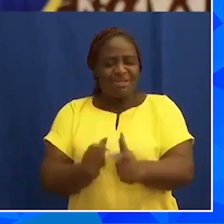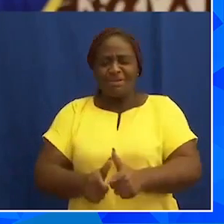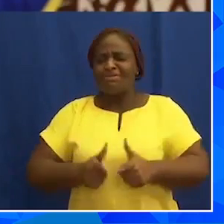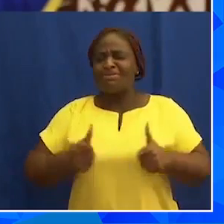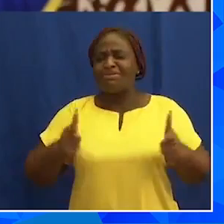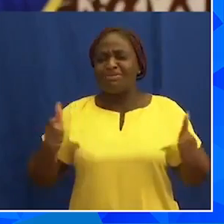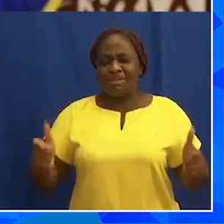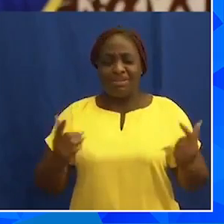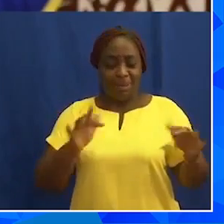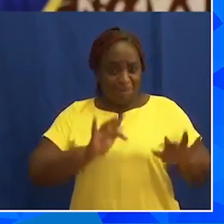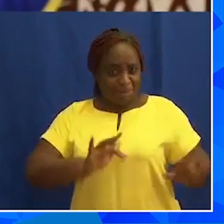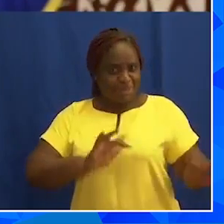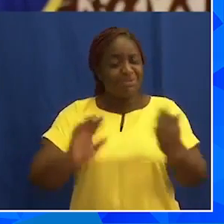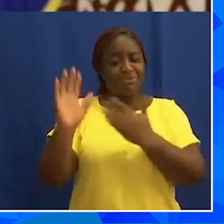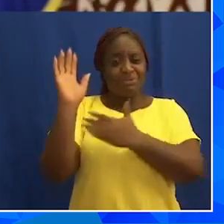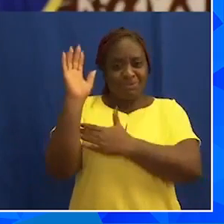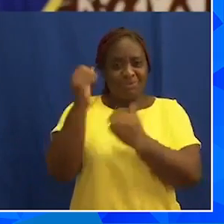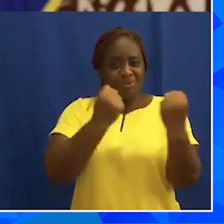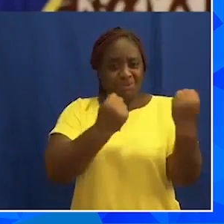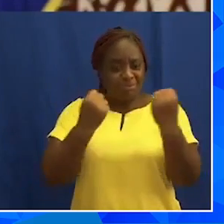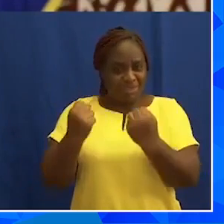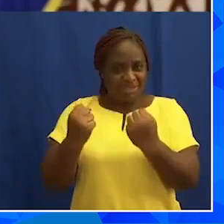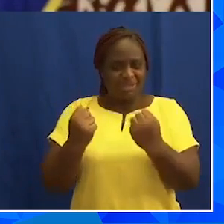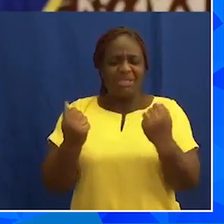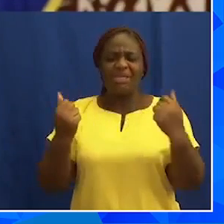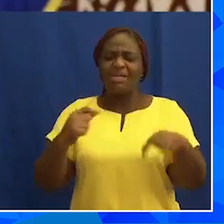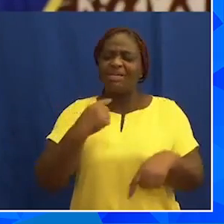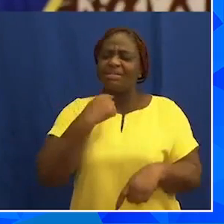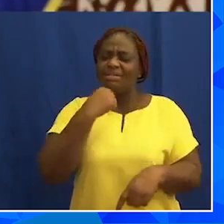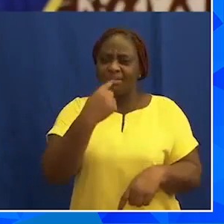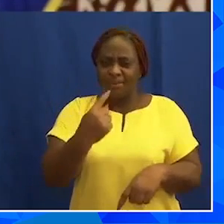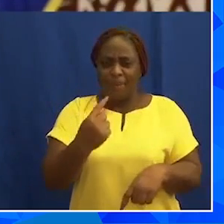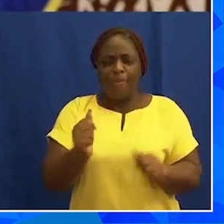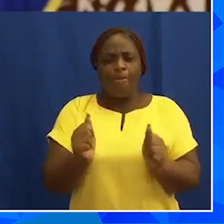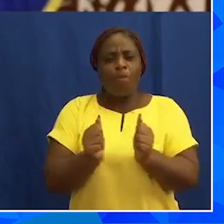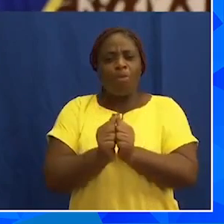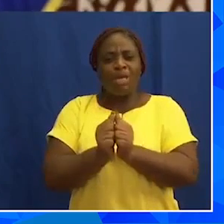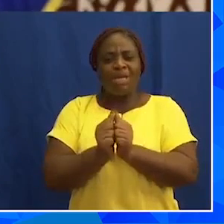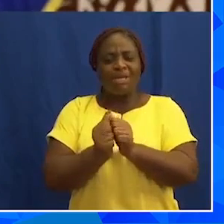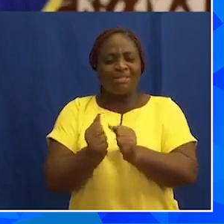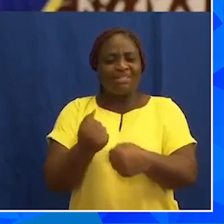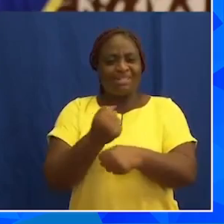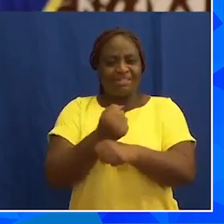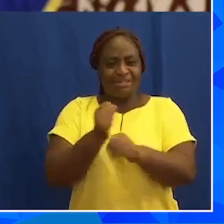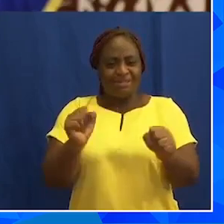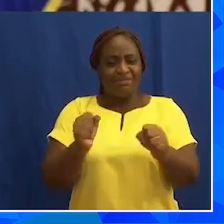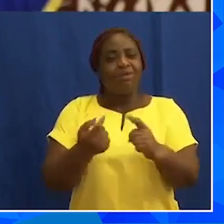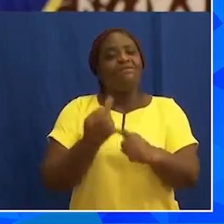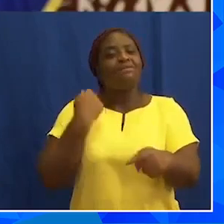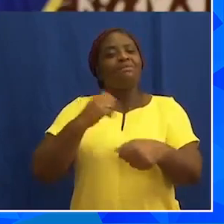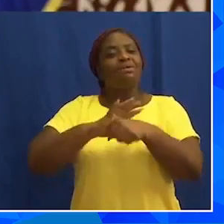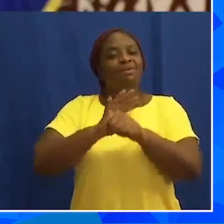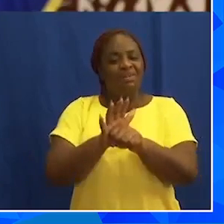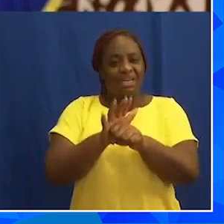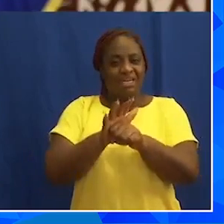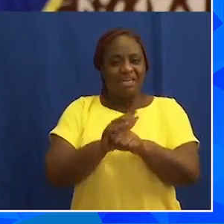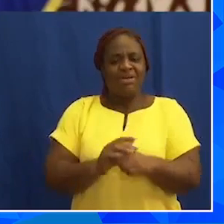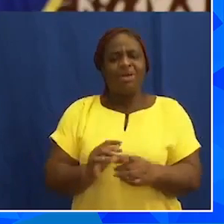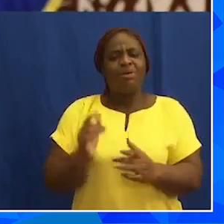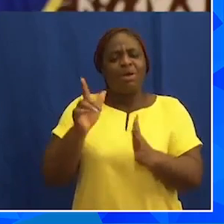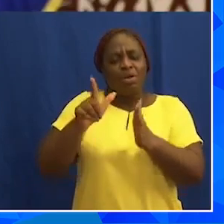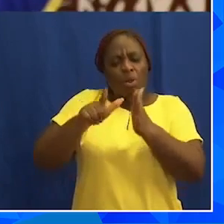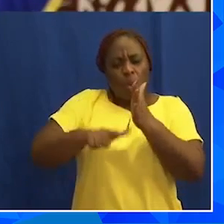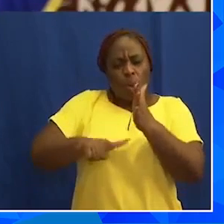mercies of the Almighty, we can say that we emerged from the ravages of the pandemic with one of the